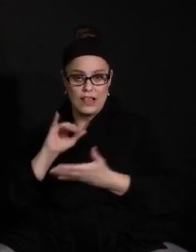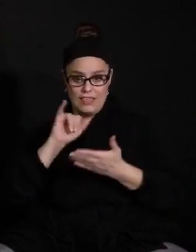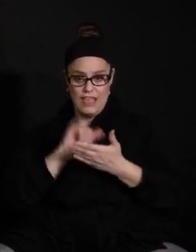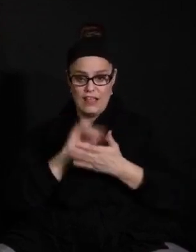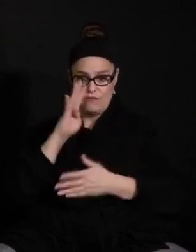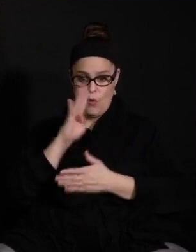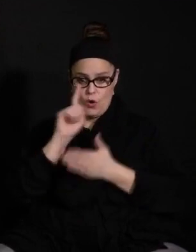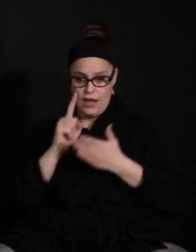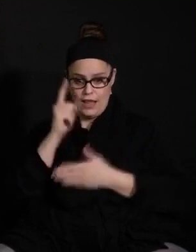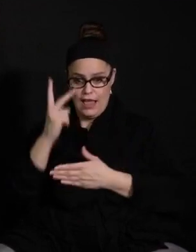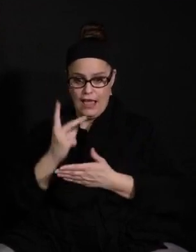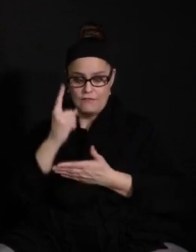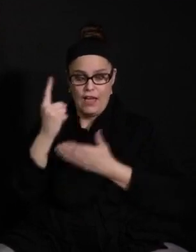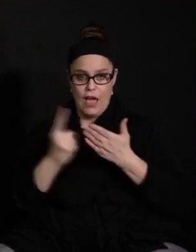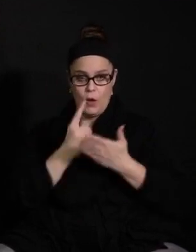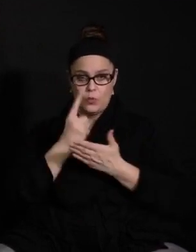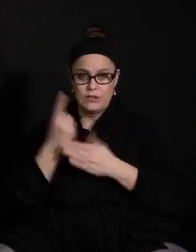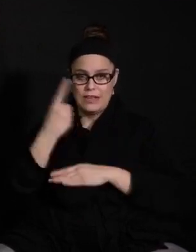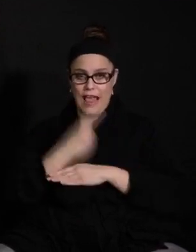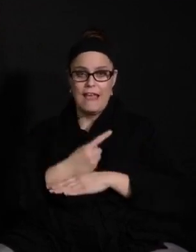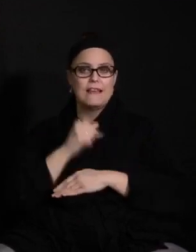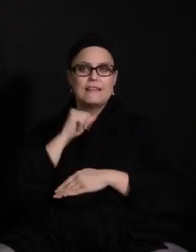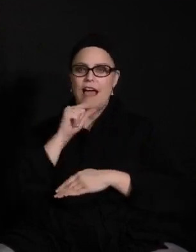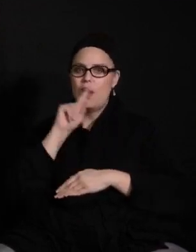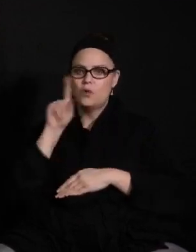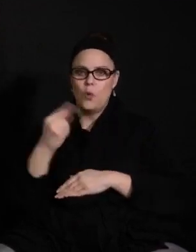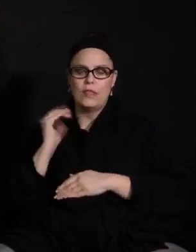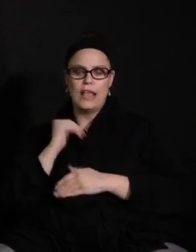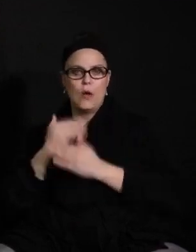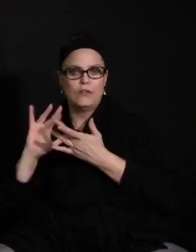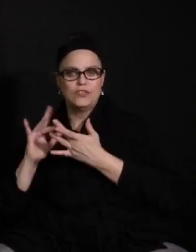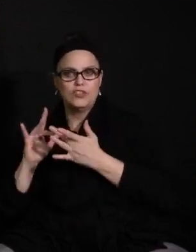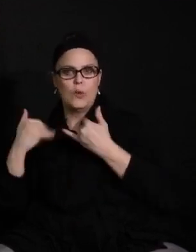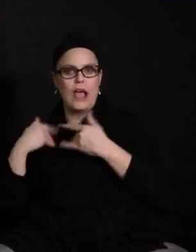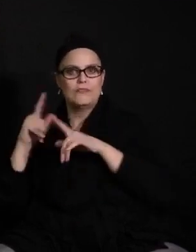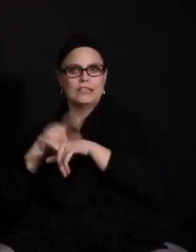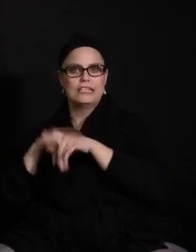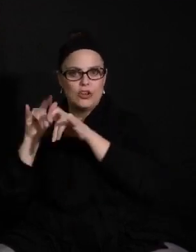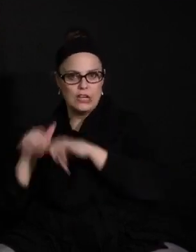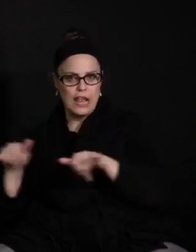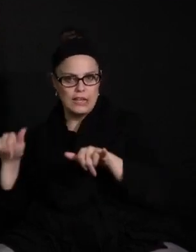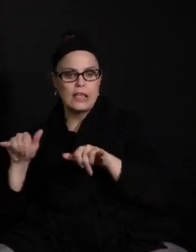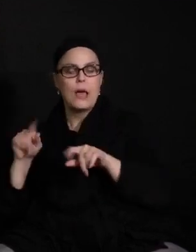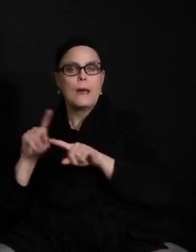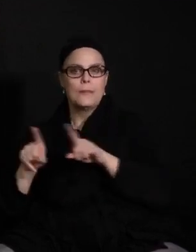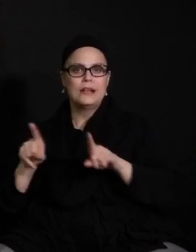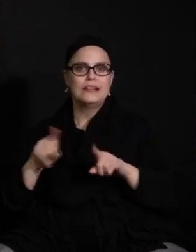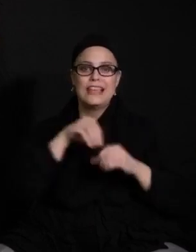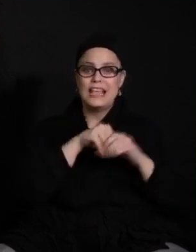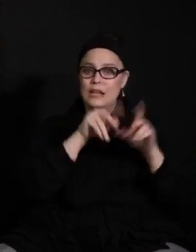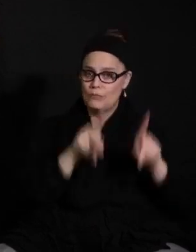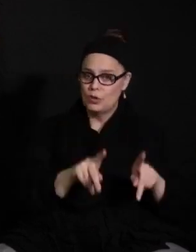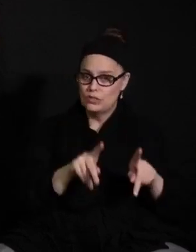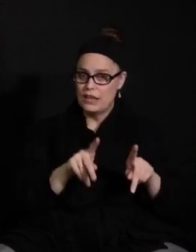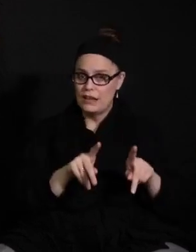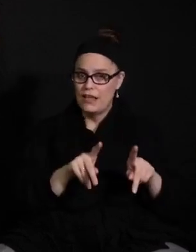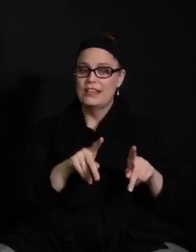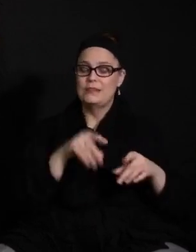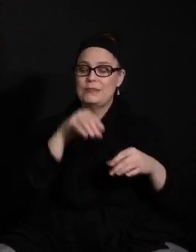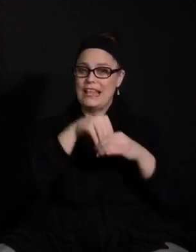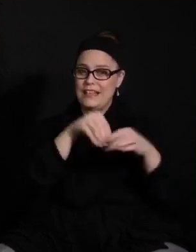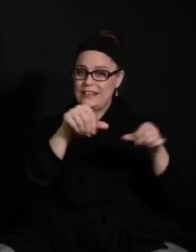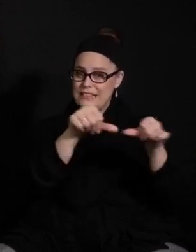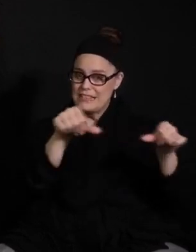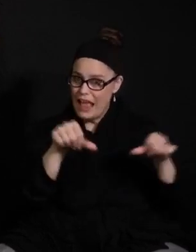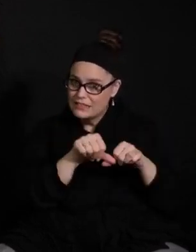day, we do not only allow our virtual learners to have synchronous time each day, we also allow our in-person to be on site for four days a week rather